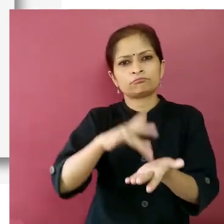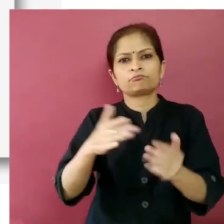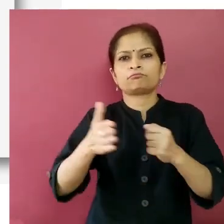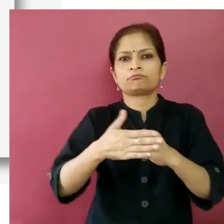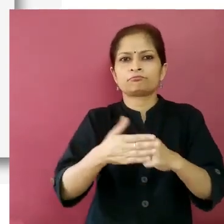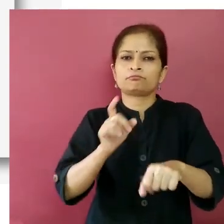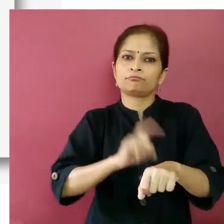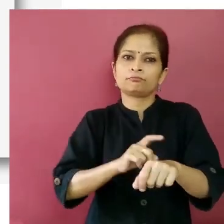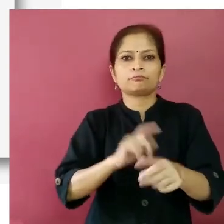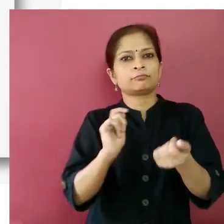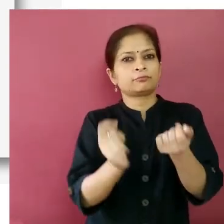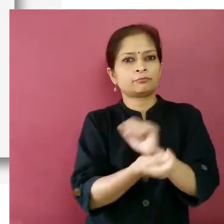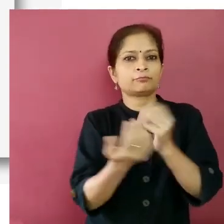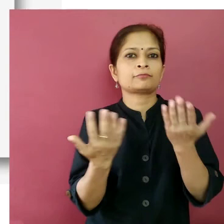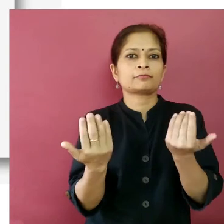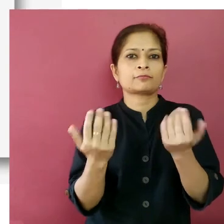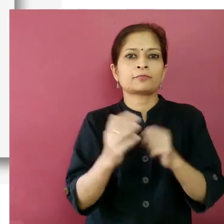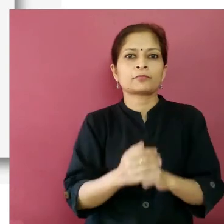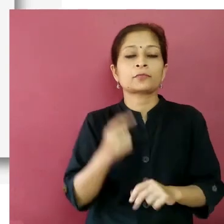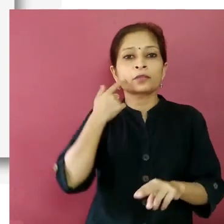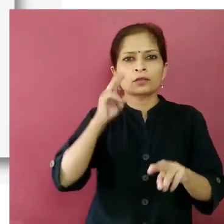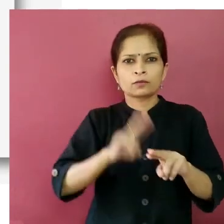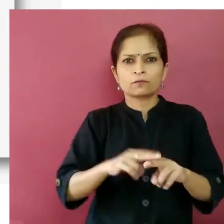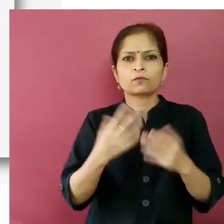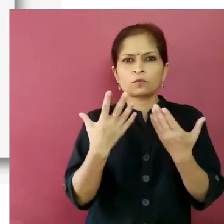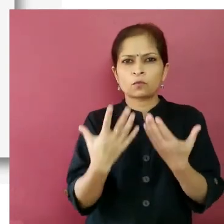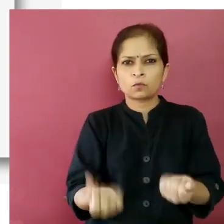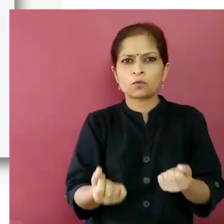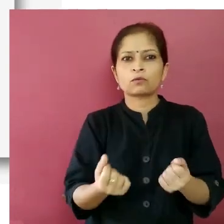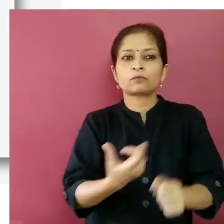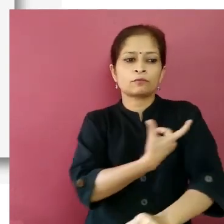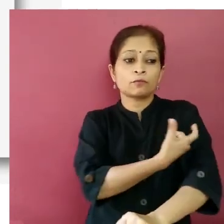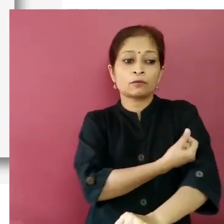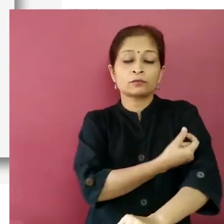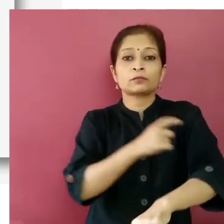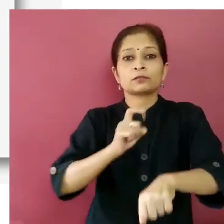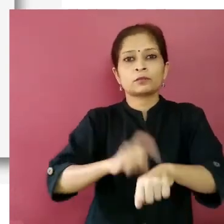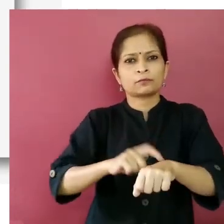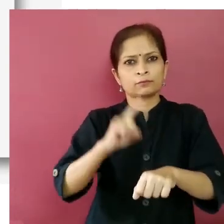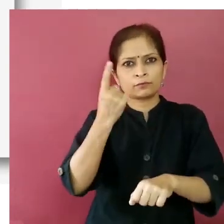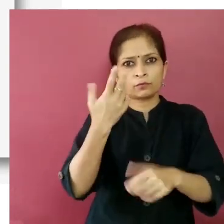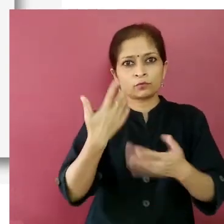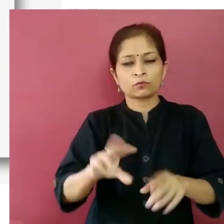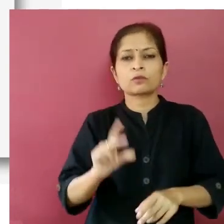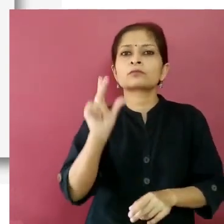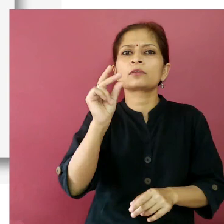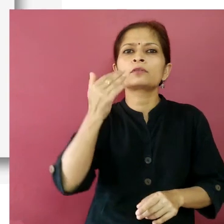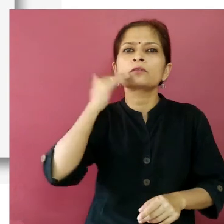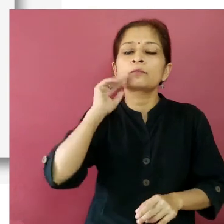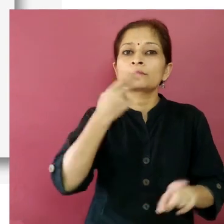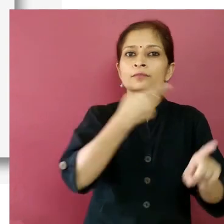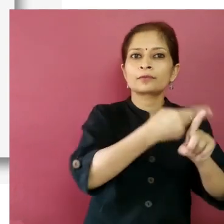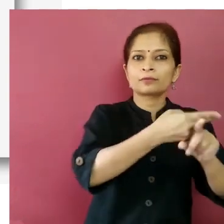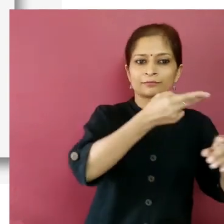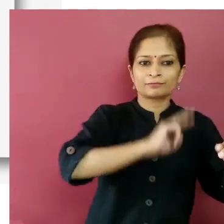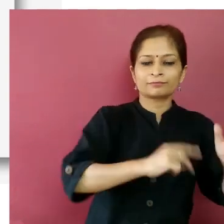the due date for your second dose will be shown next to your name on the account details dashboard to download your vaccination certificate